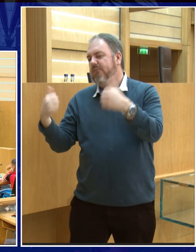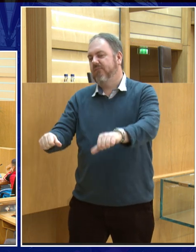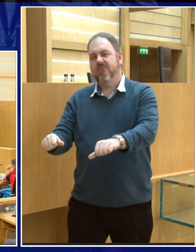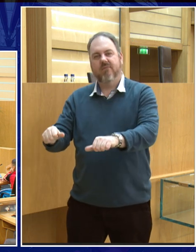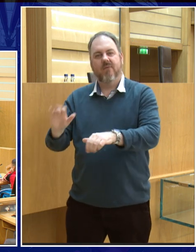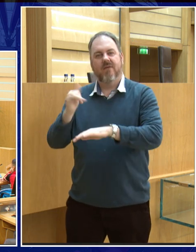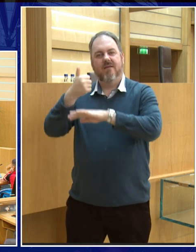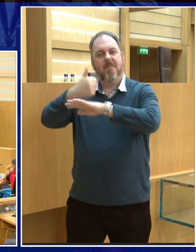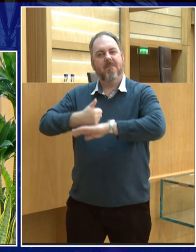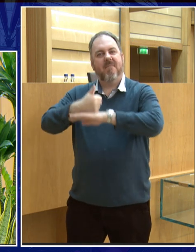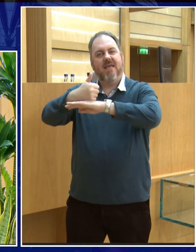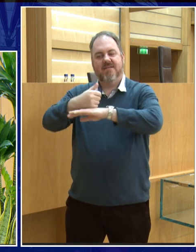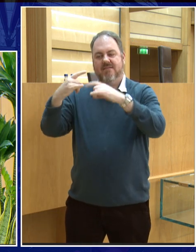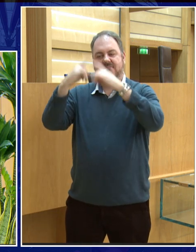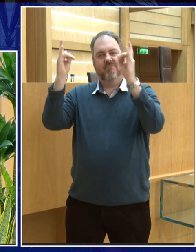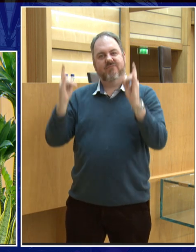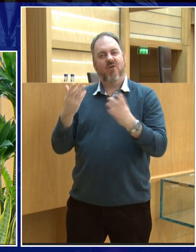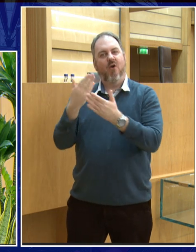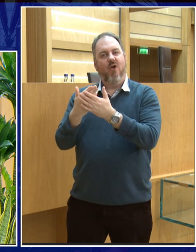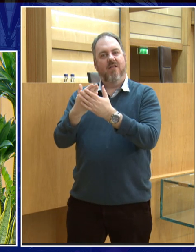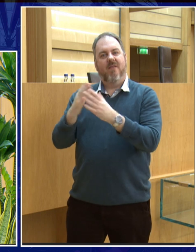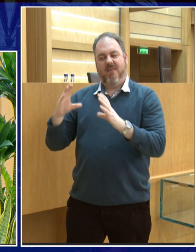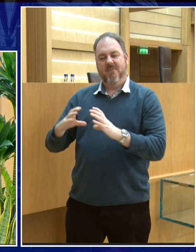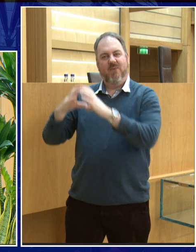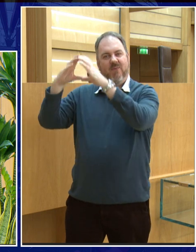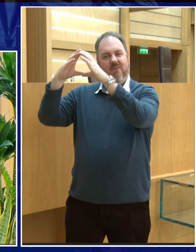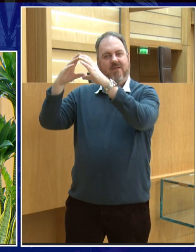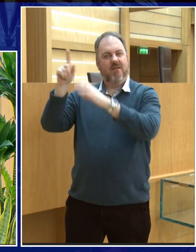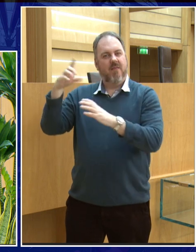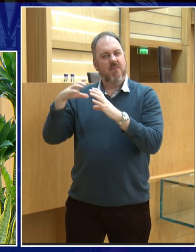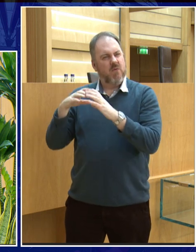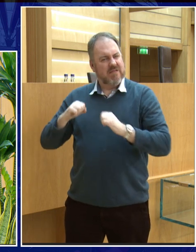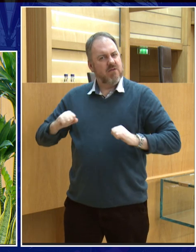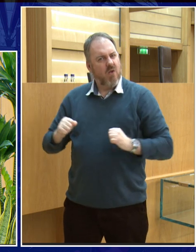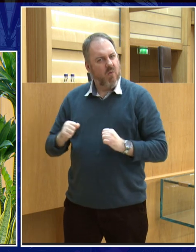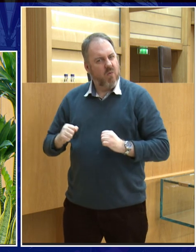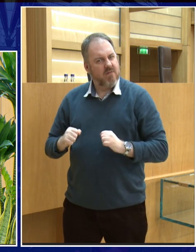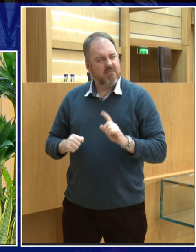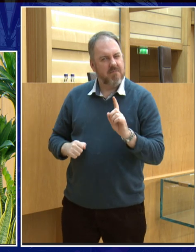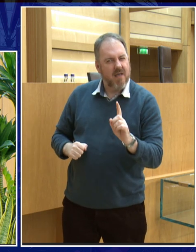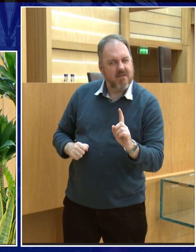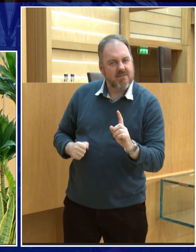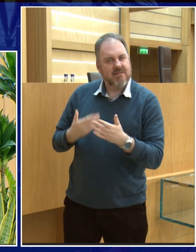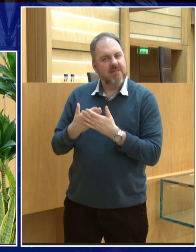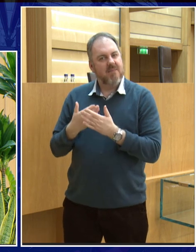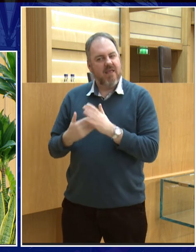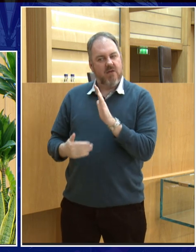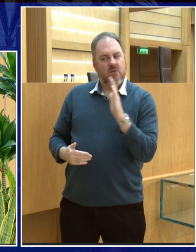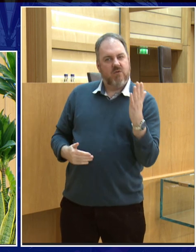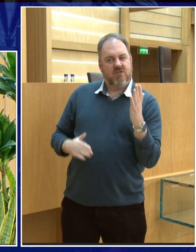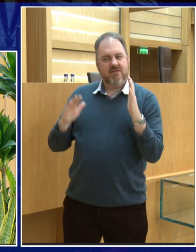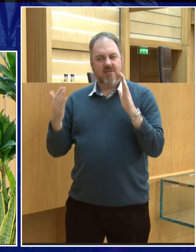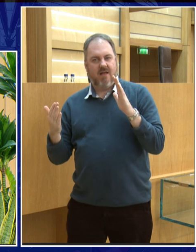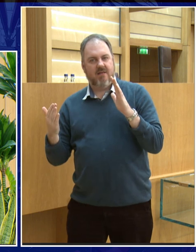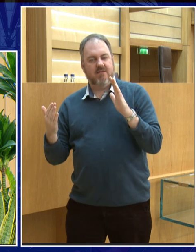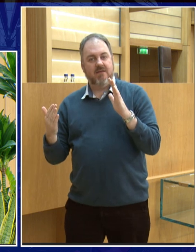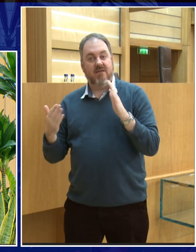atmosphere. And it's alien because of two things. When people think of the Moon, they think of it as quite cold. But the Moon, depending on what side of the Moon you're on, if